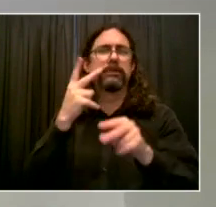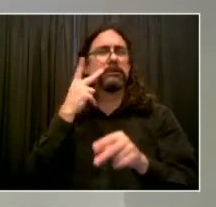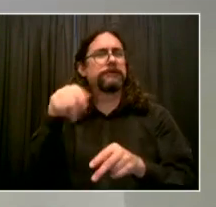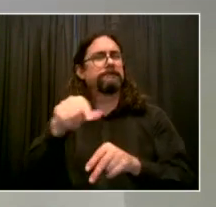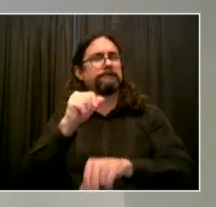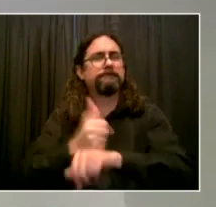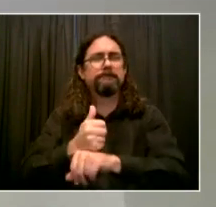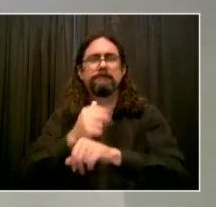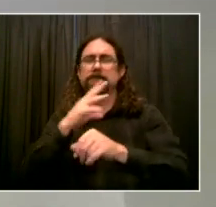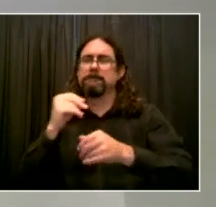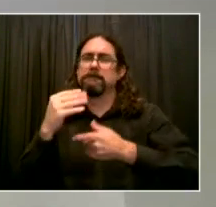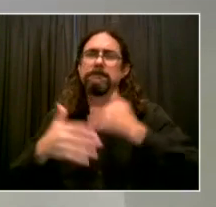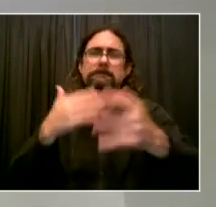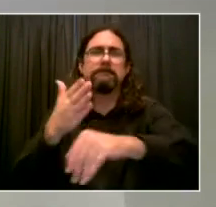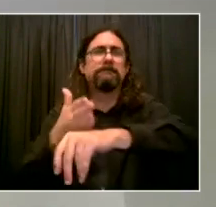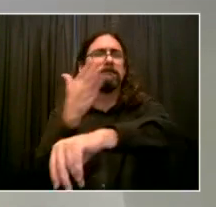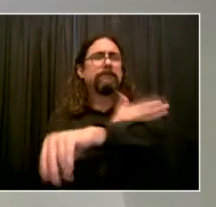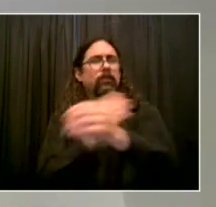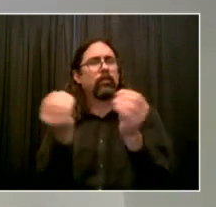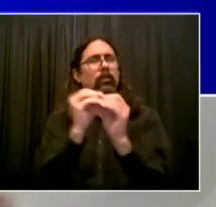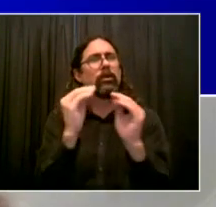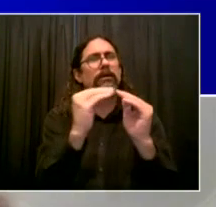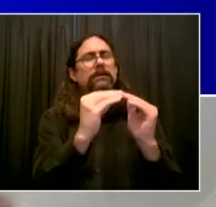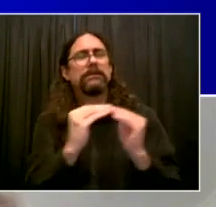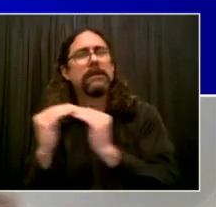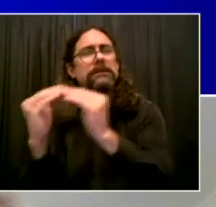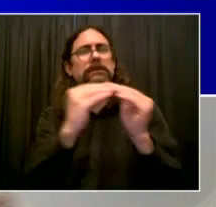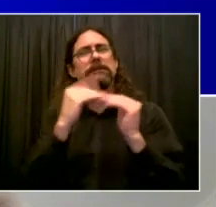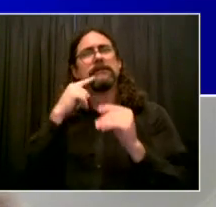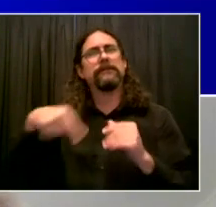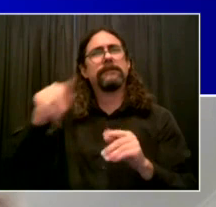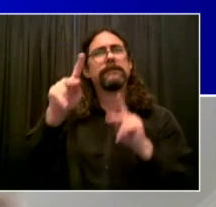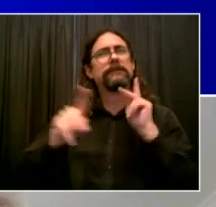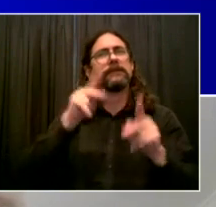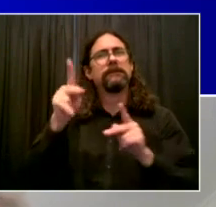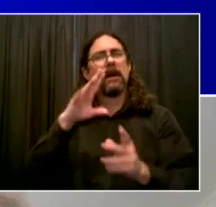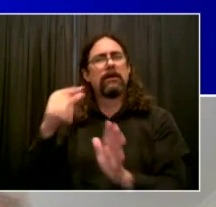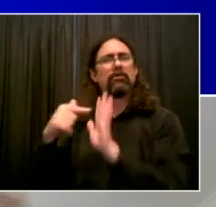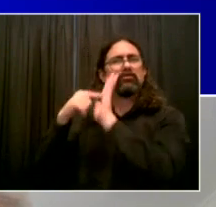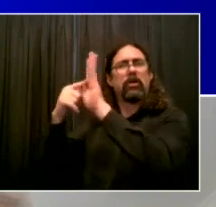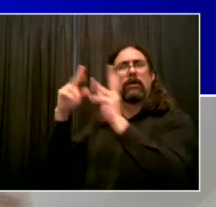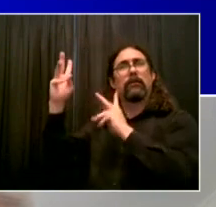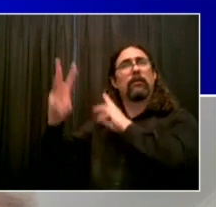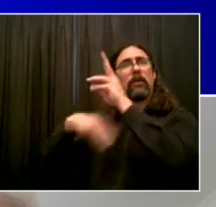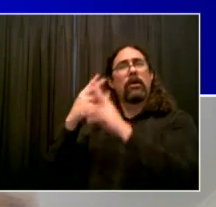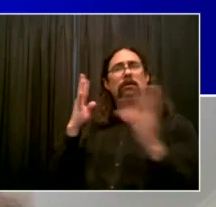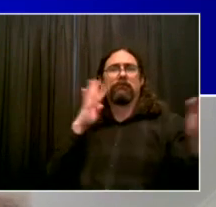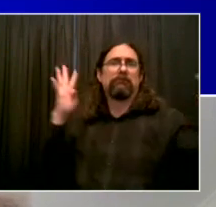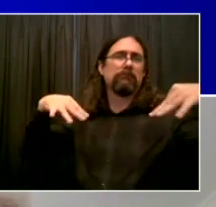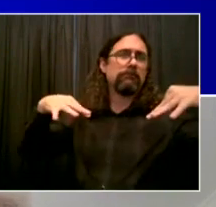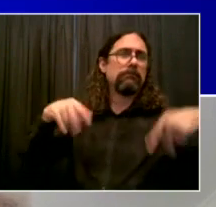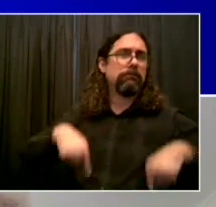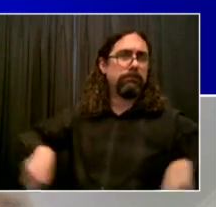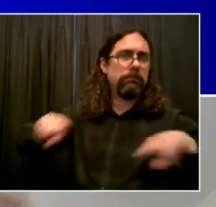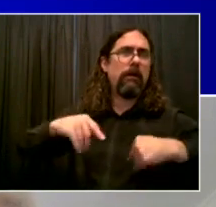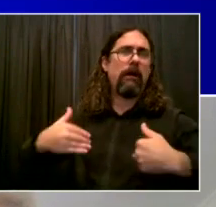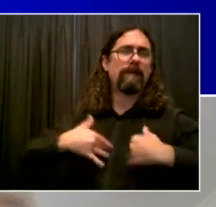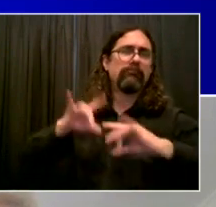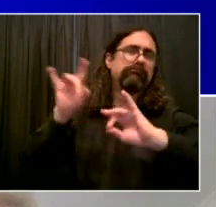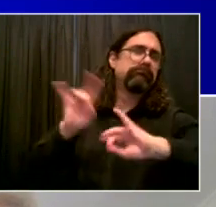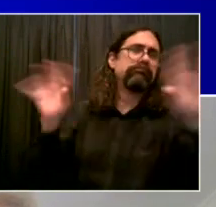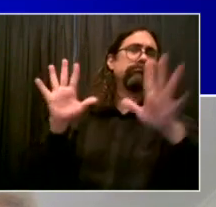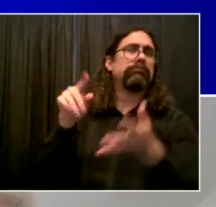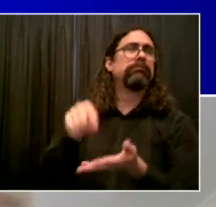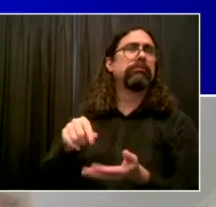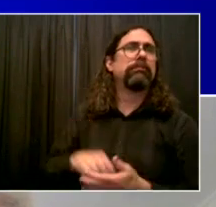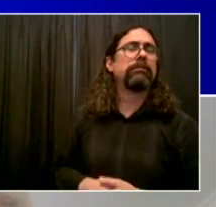a model for the world. Thank you. Thank you so much, doctor. I really appreciate the way you're bringing all the strands together and